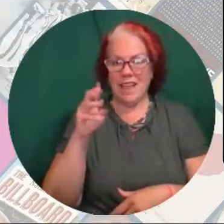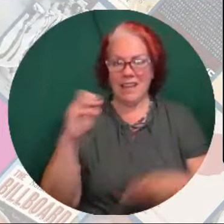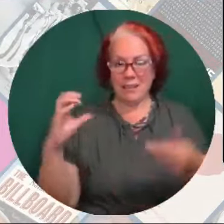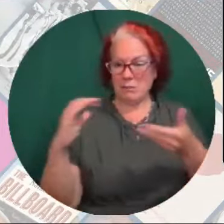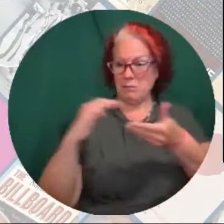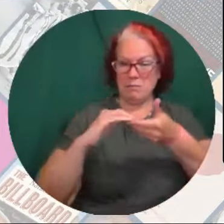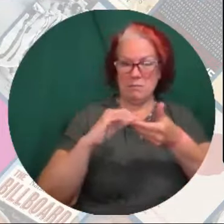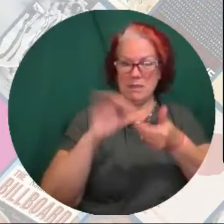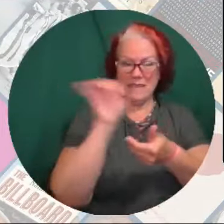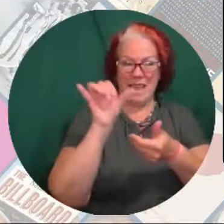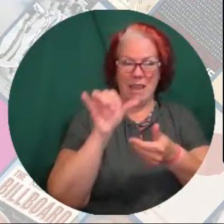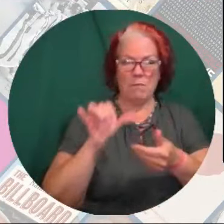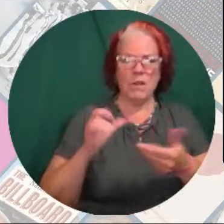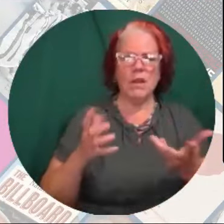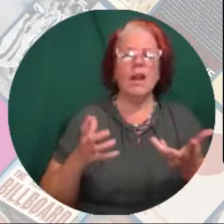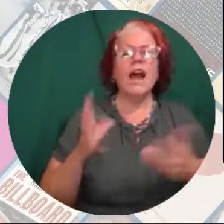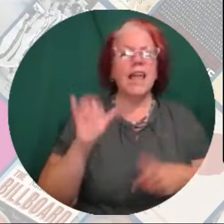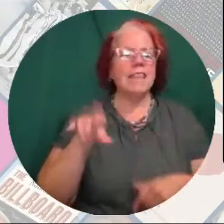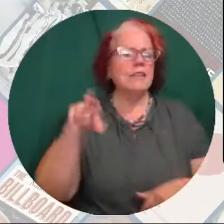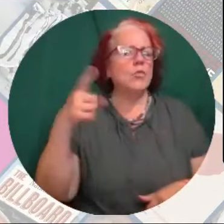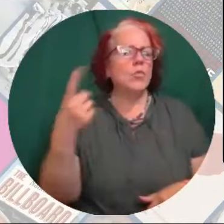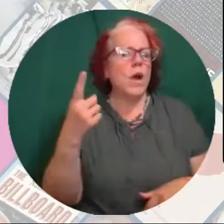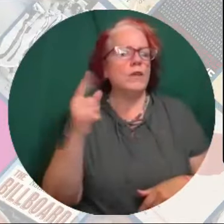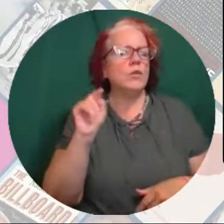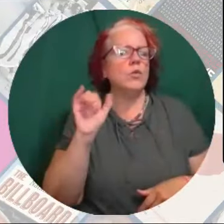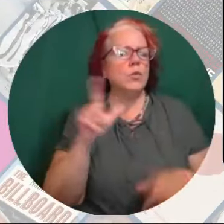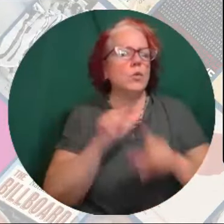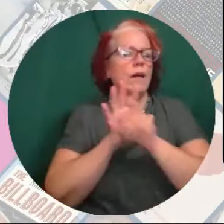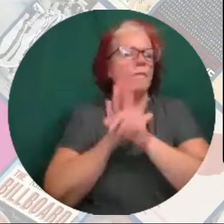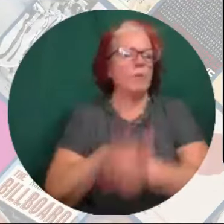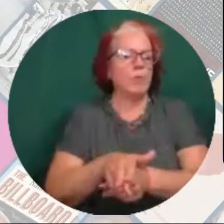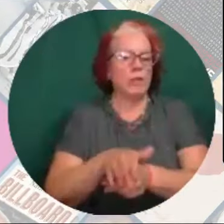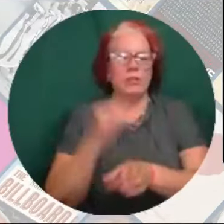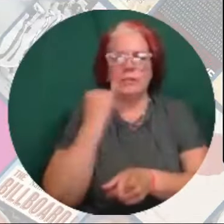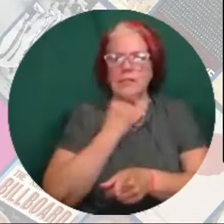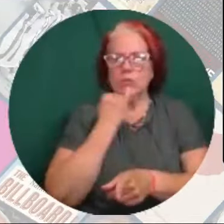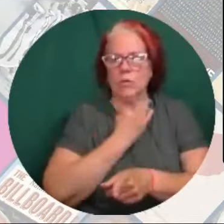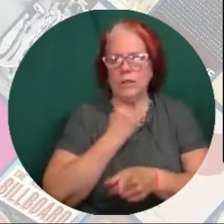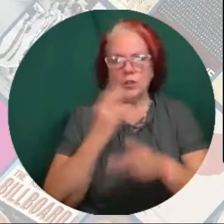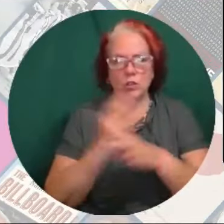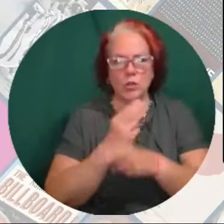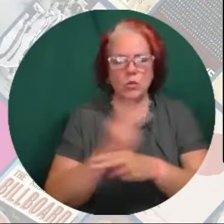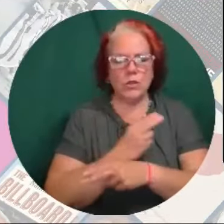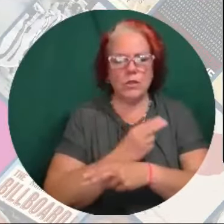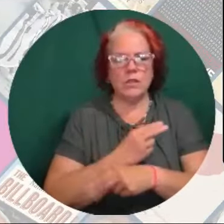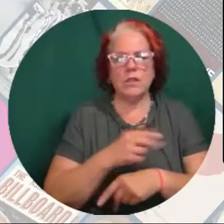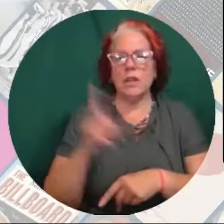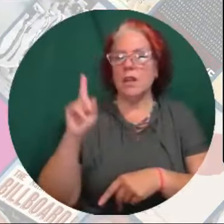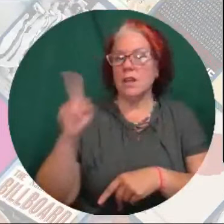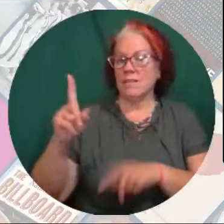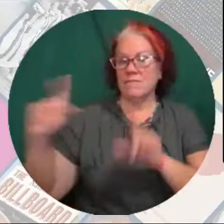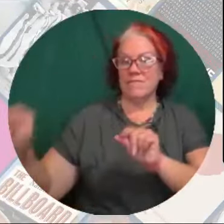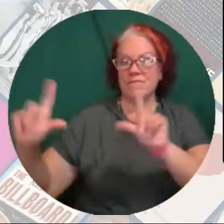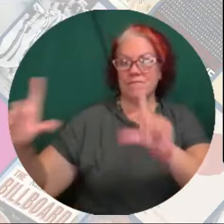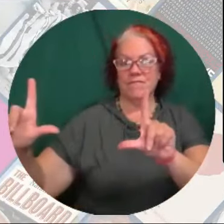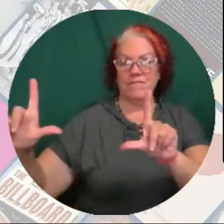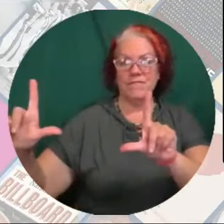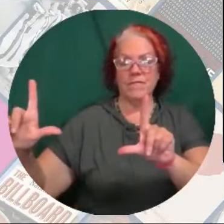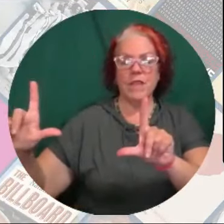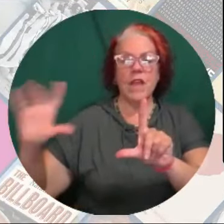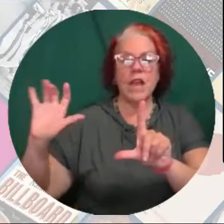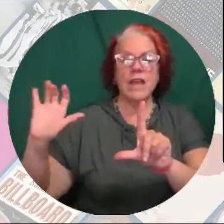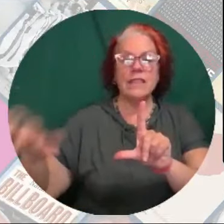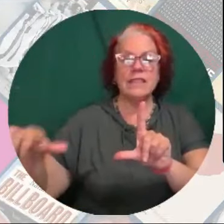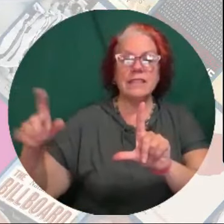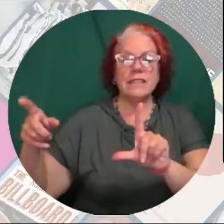that the Israeli state uses. You have before you just a snapshot of